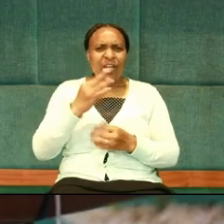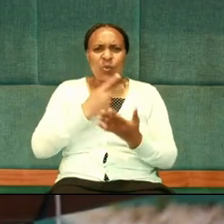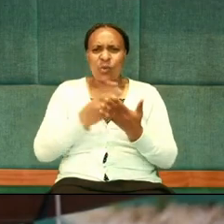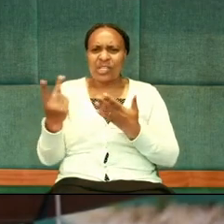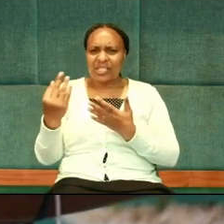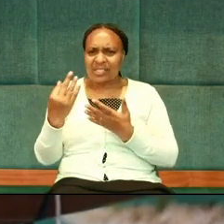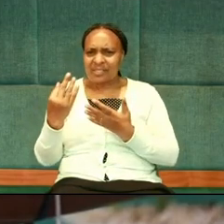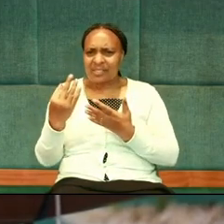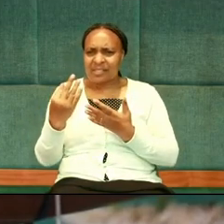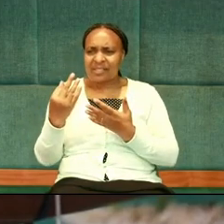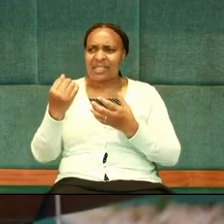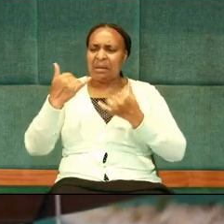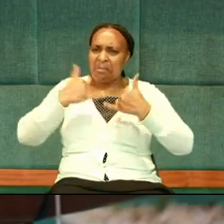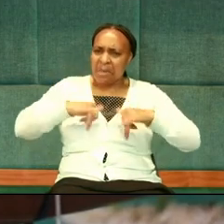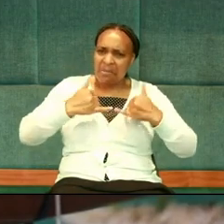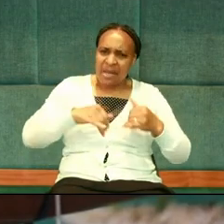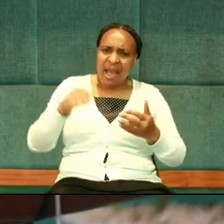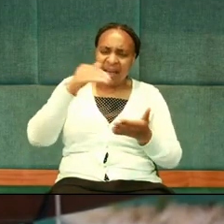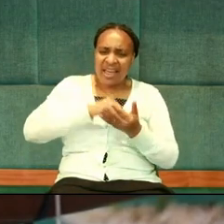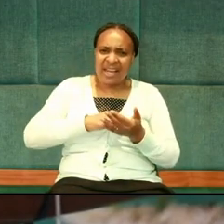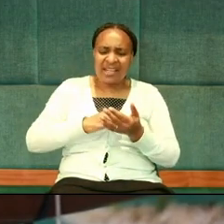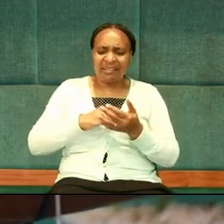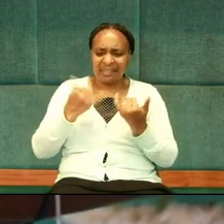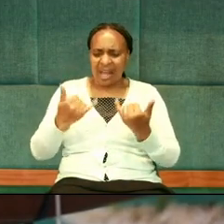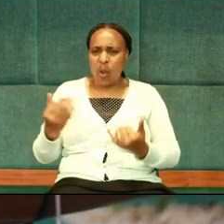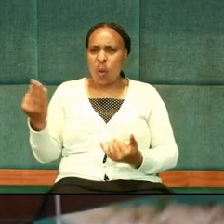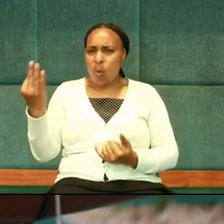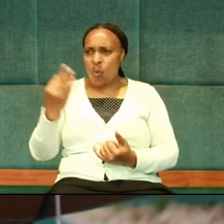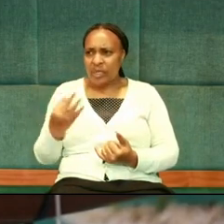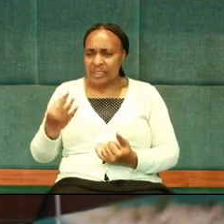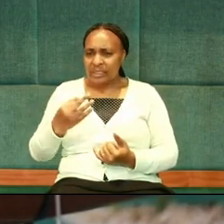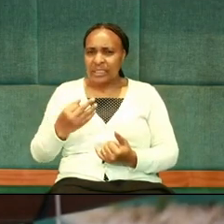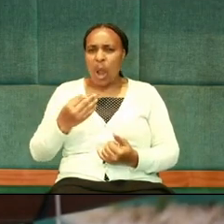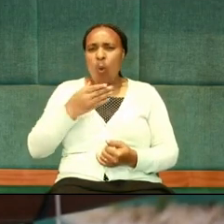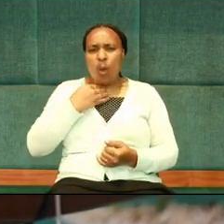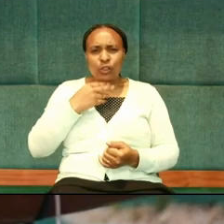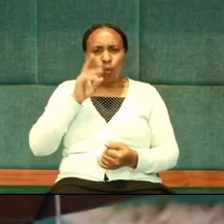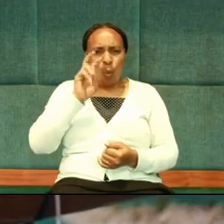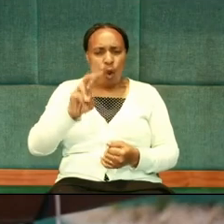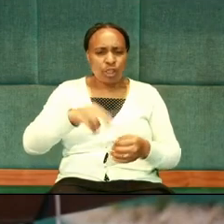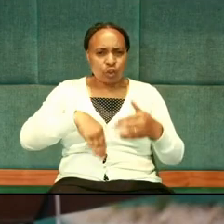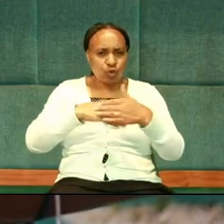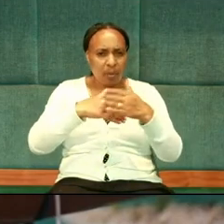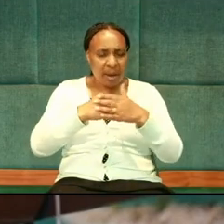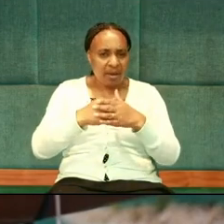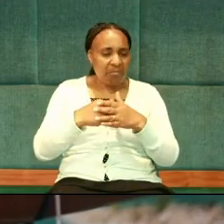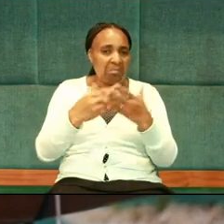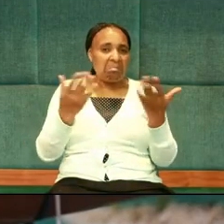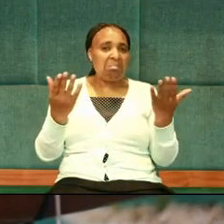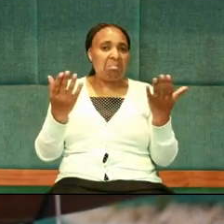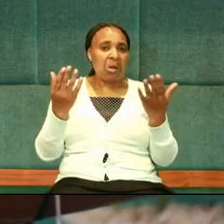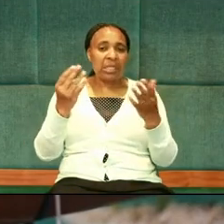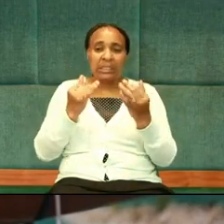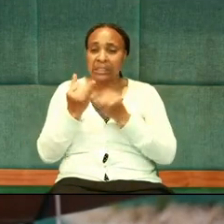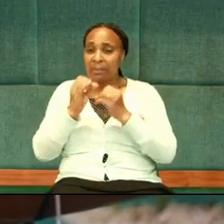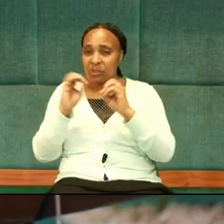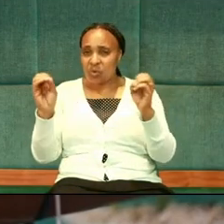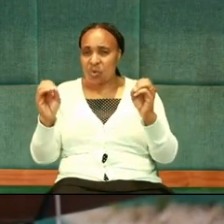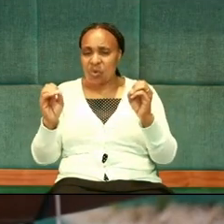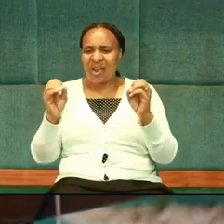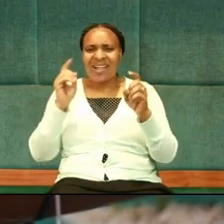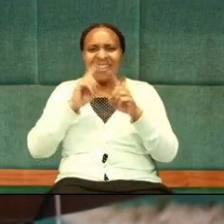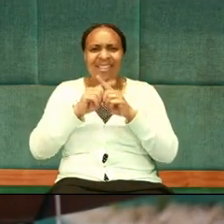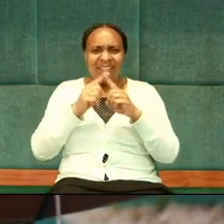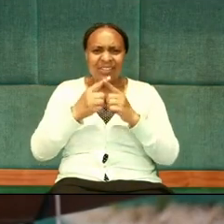Ghana was going to play a game. was a Wednesday. I love to watch soccer if it's not on the Sabbath. Then Samola came. We are not